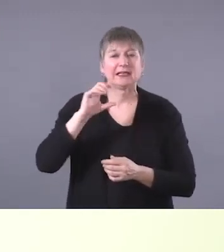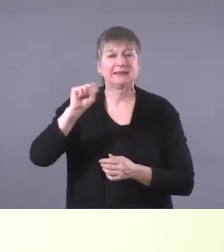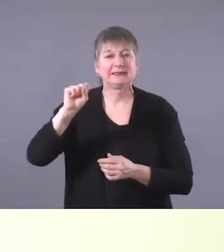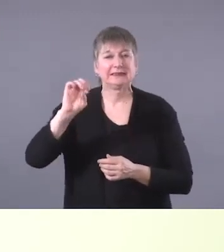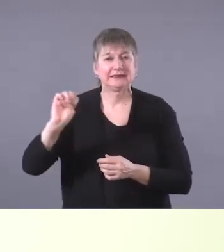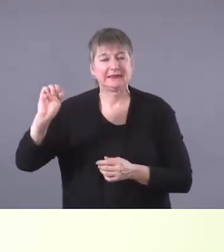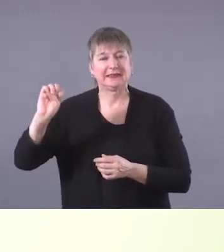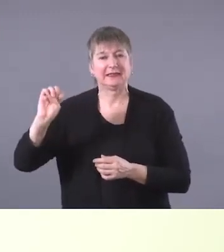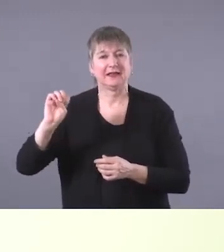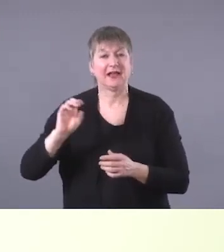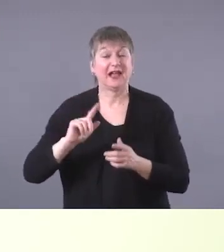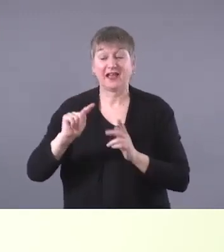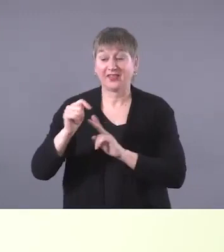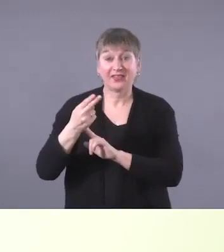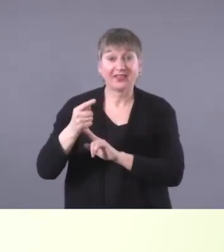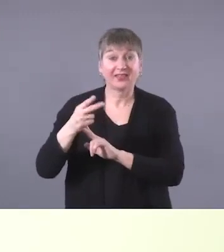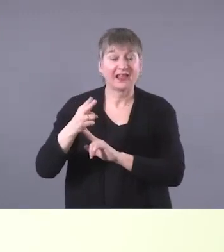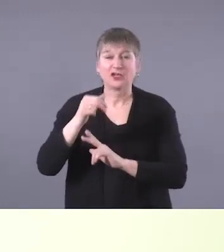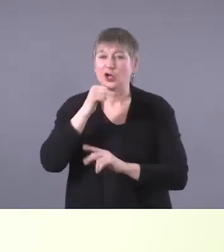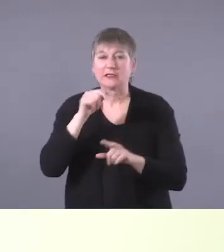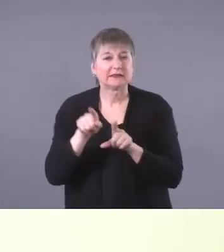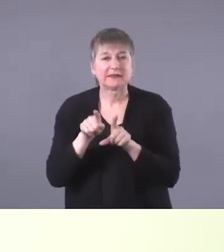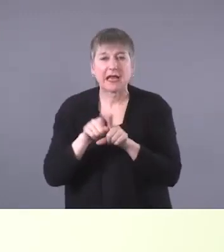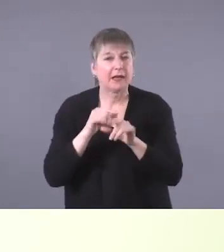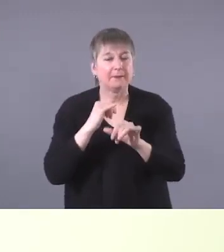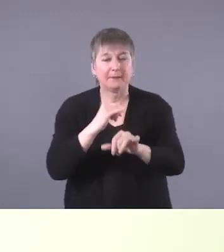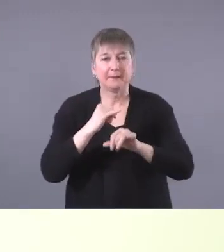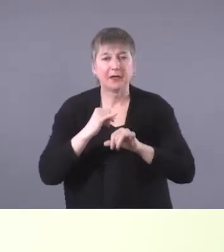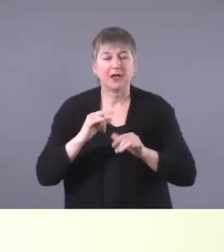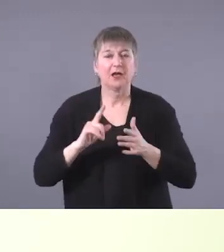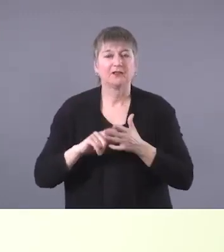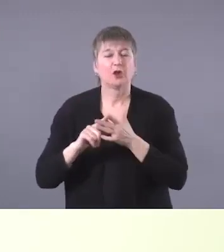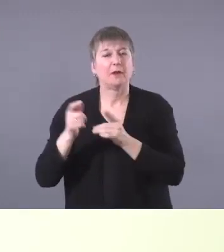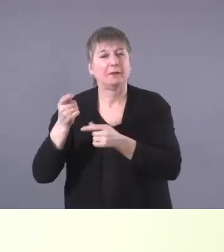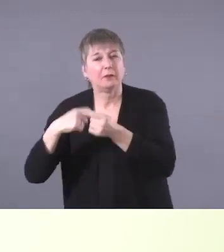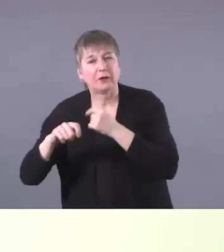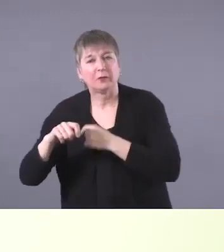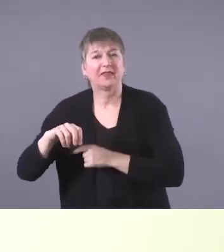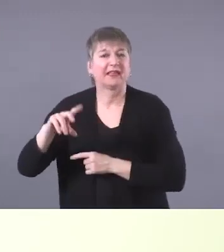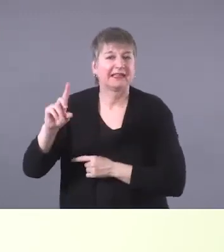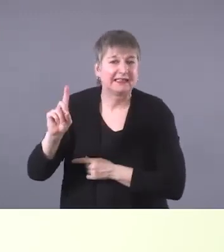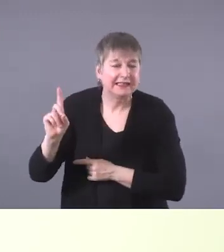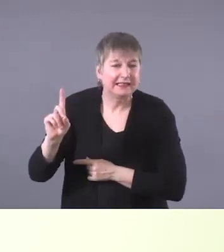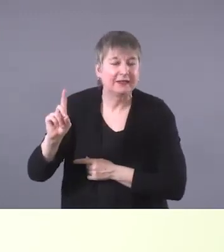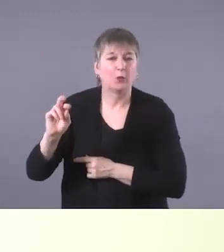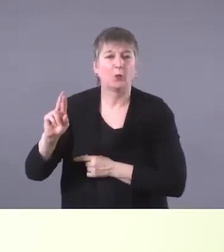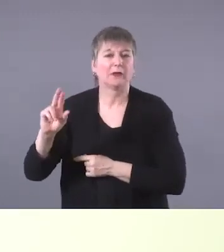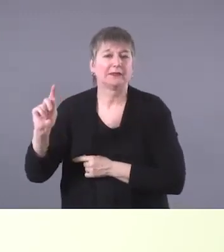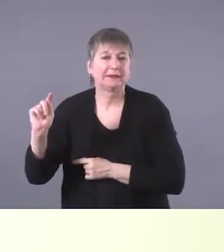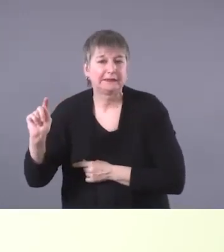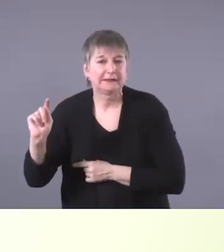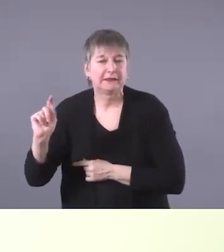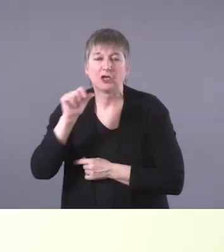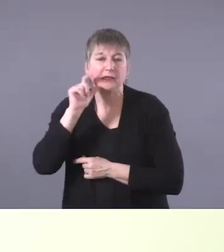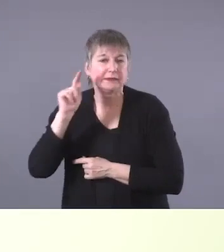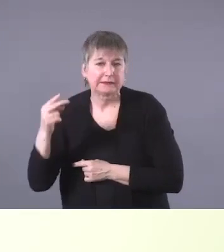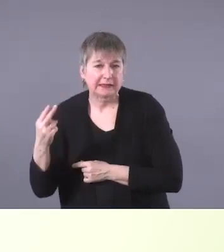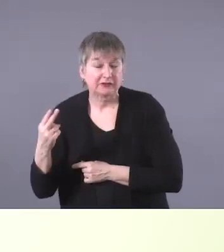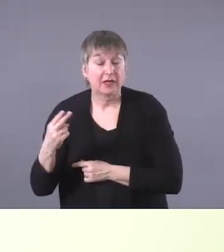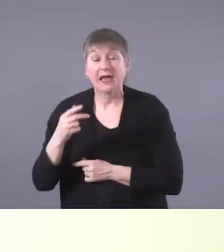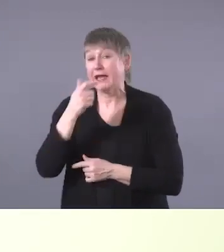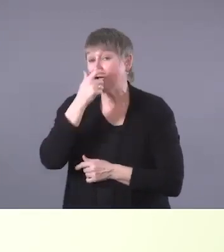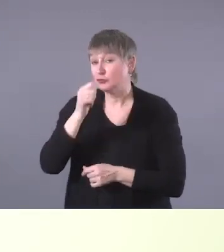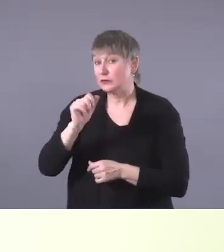in the same way we do. So they might replace it with D or T. Um, and also interestingly, the, the Cree language